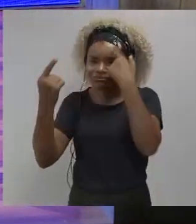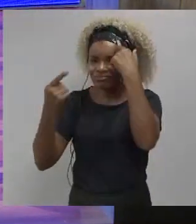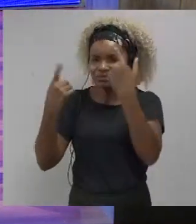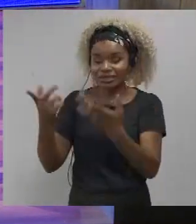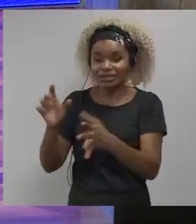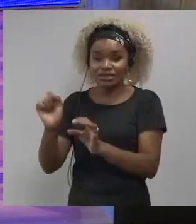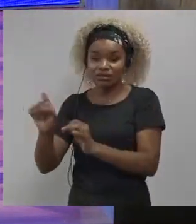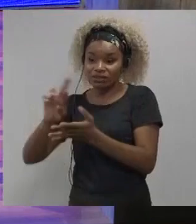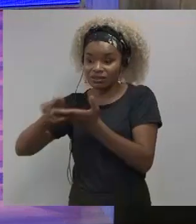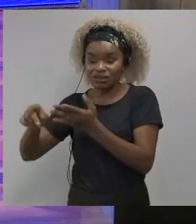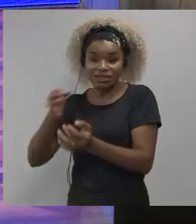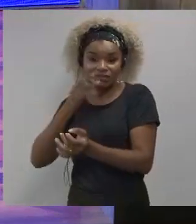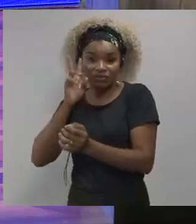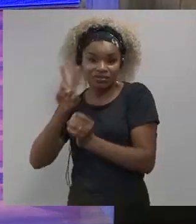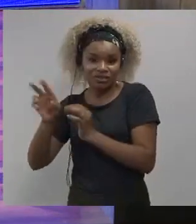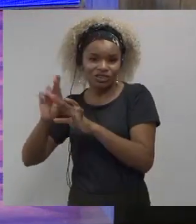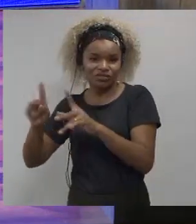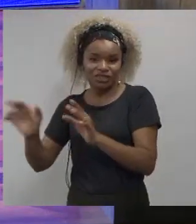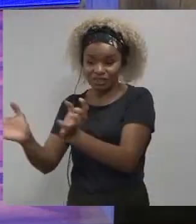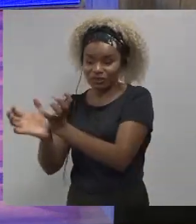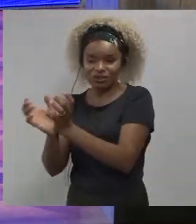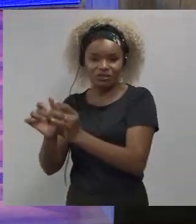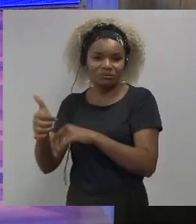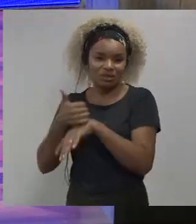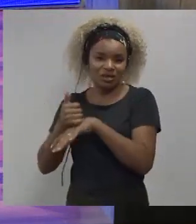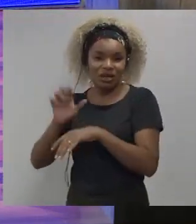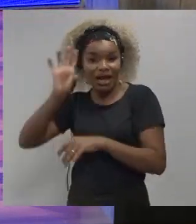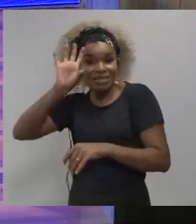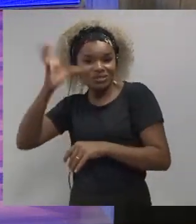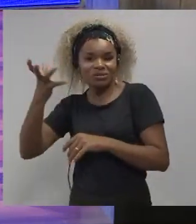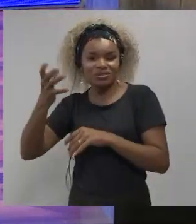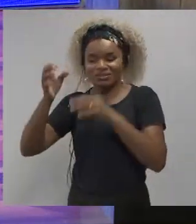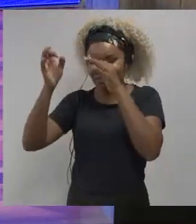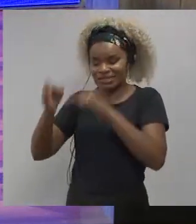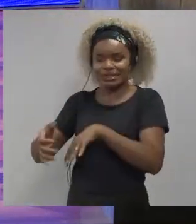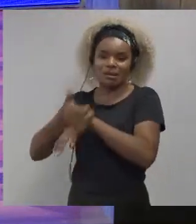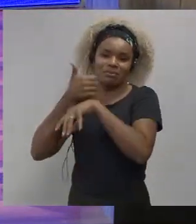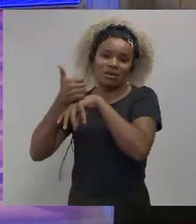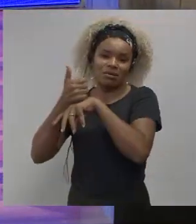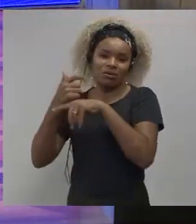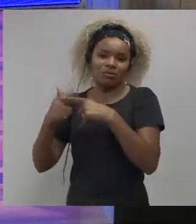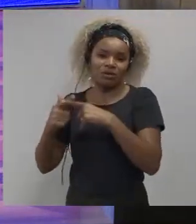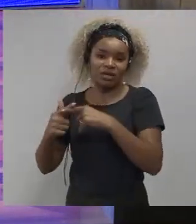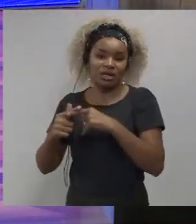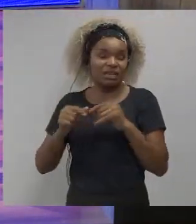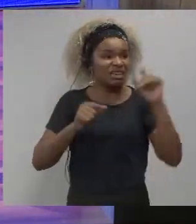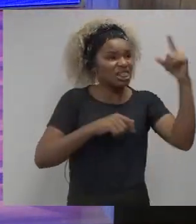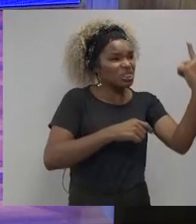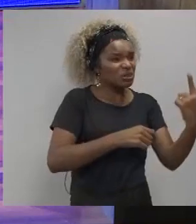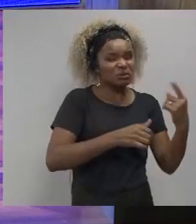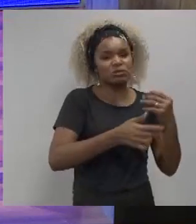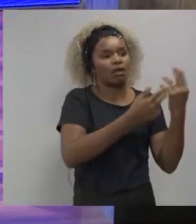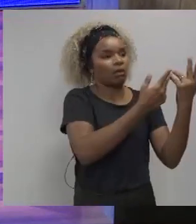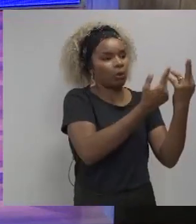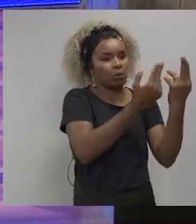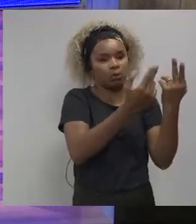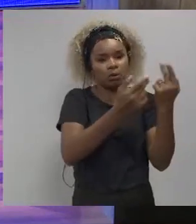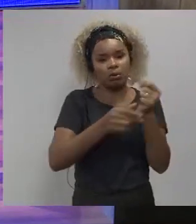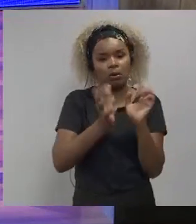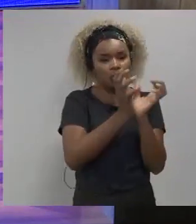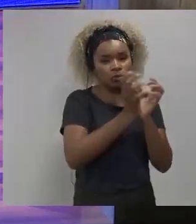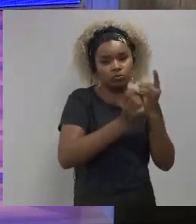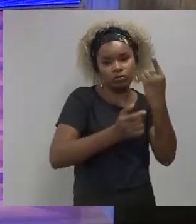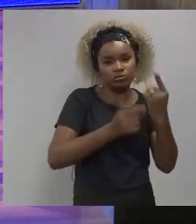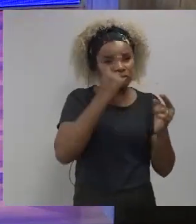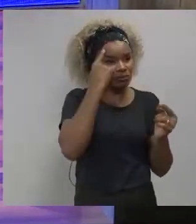collectively their solution is going to be better than even what the single best individual could come up